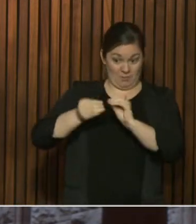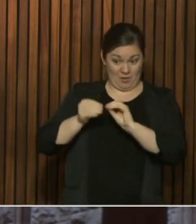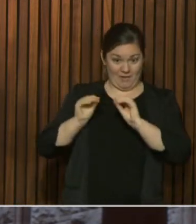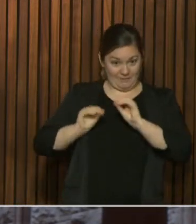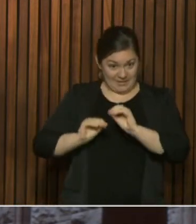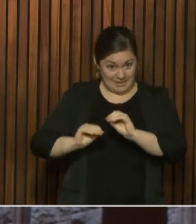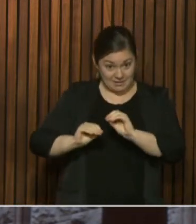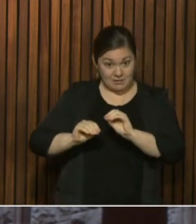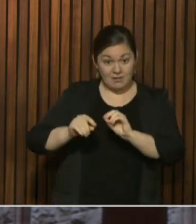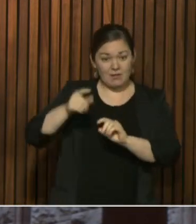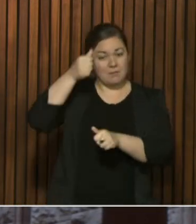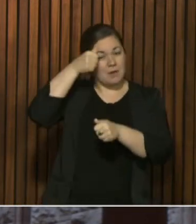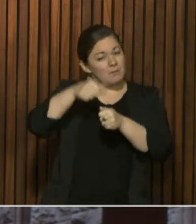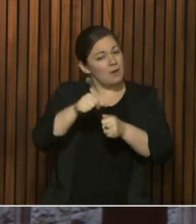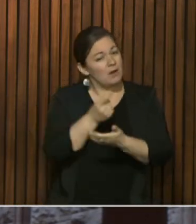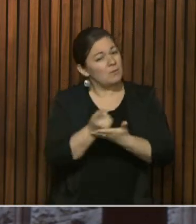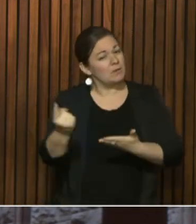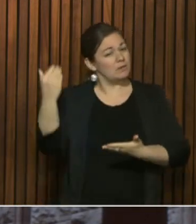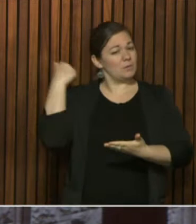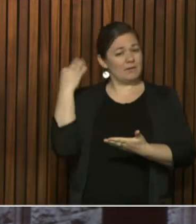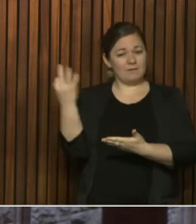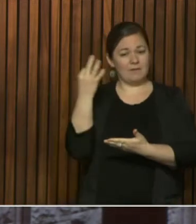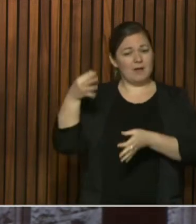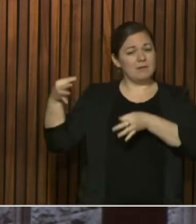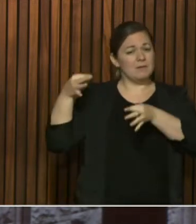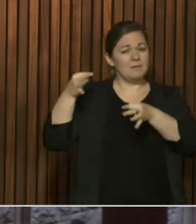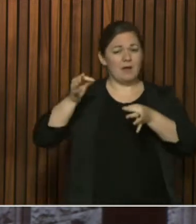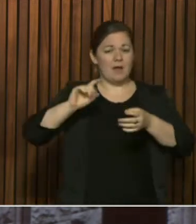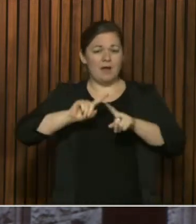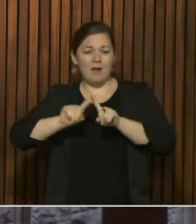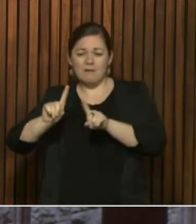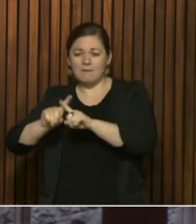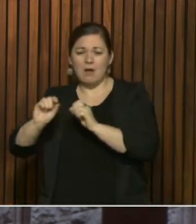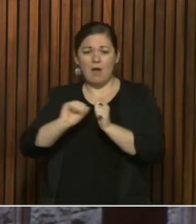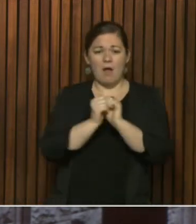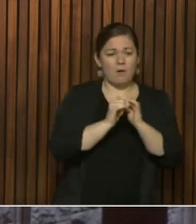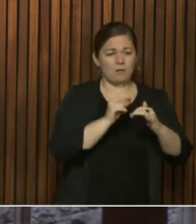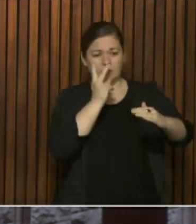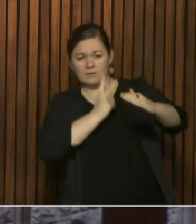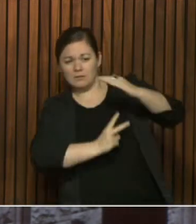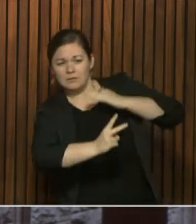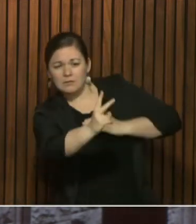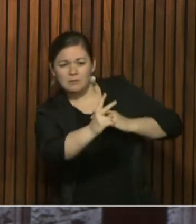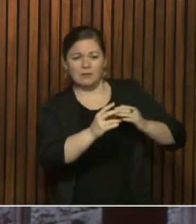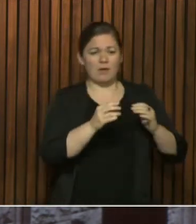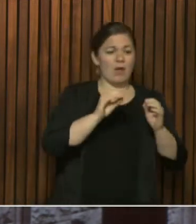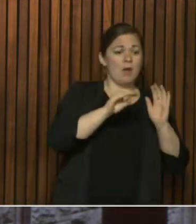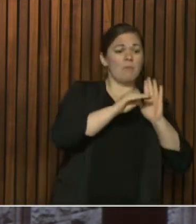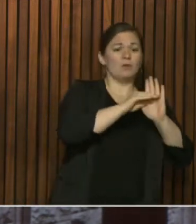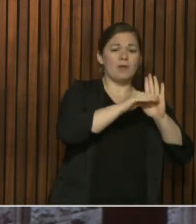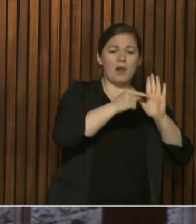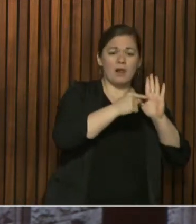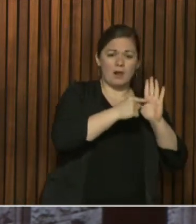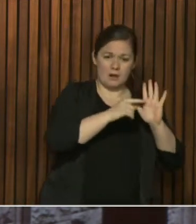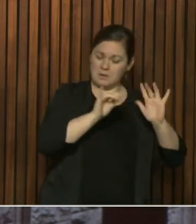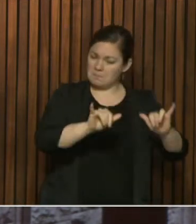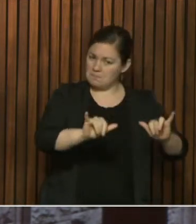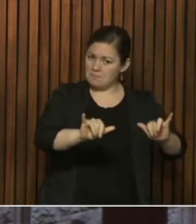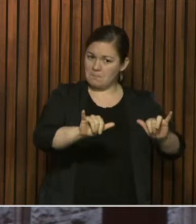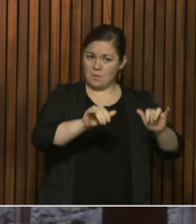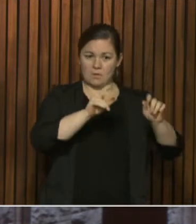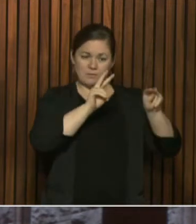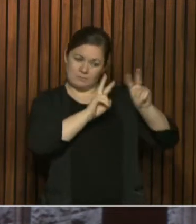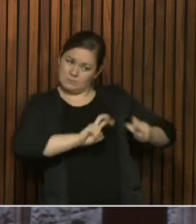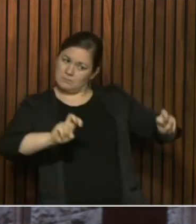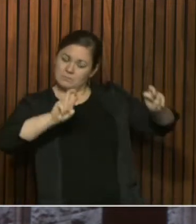in that, and to see how that is impacting those numbers in there. And even now just reflecting